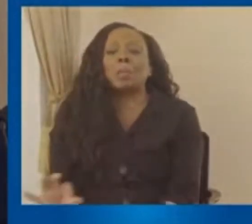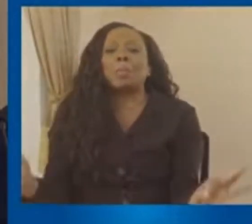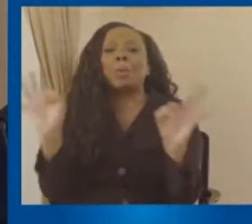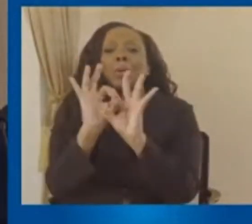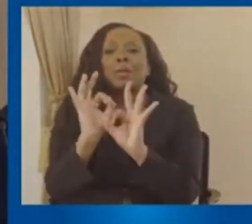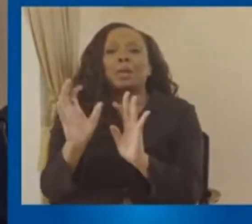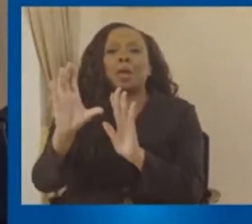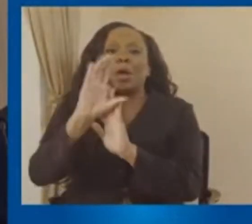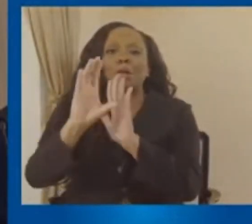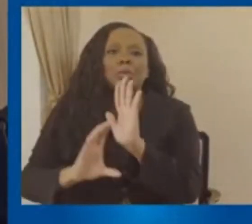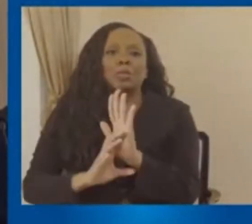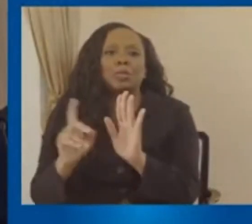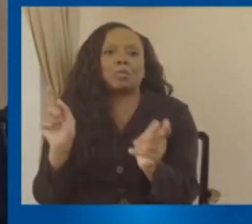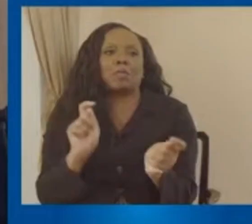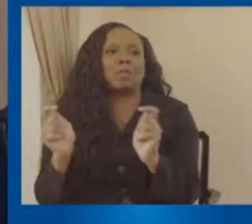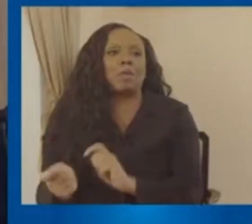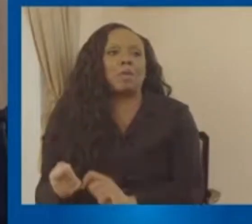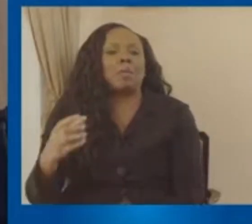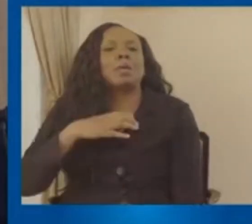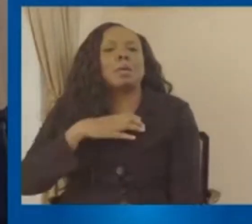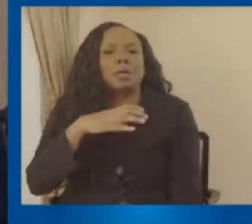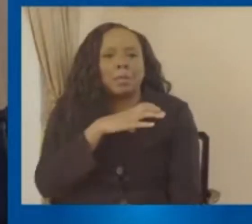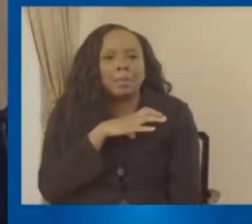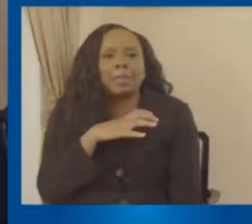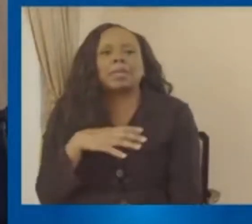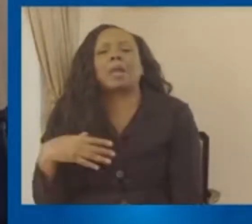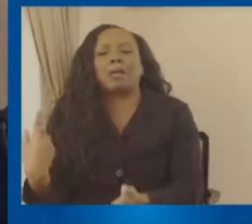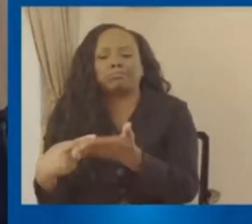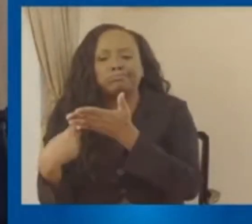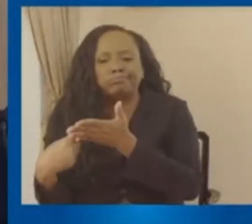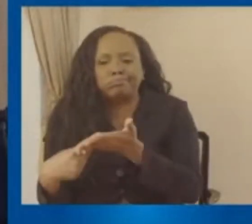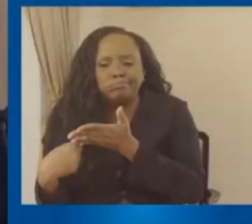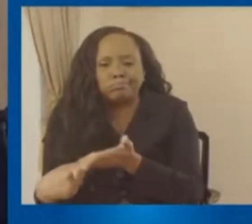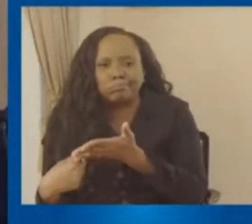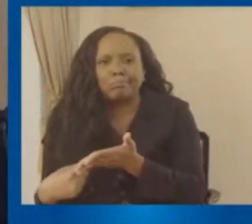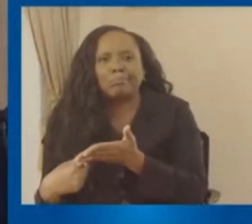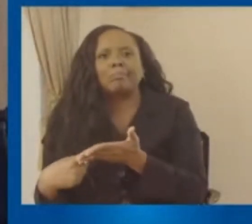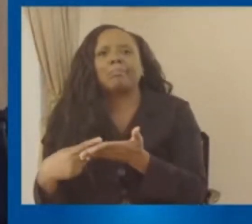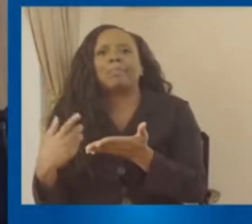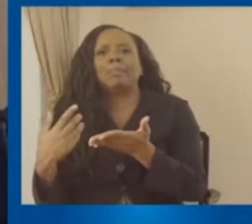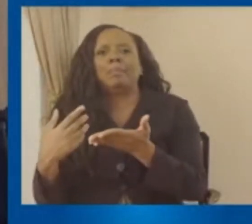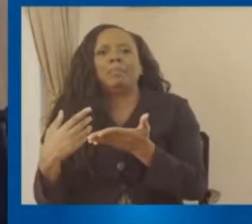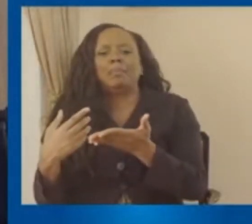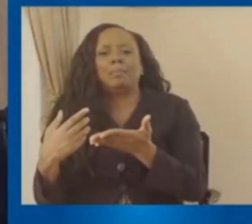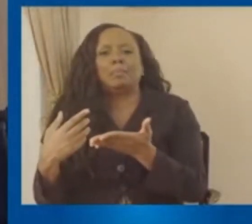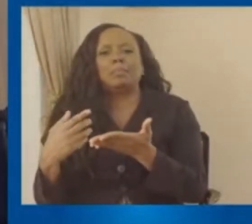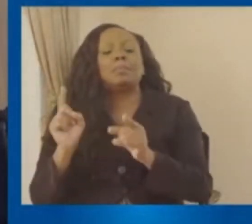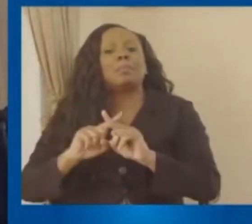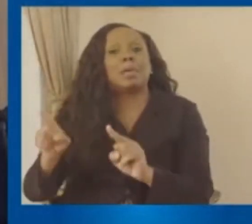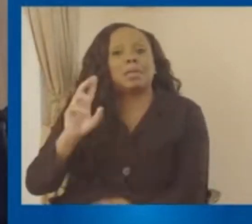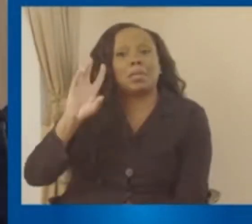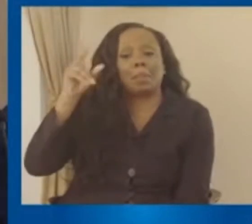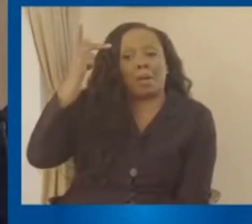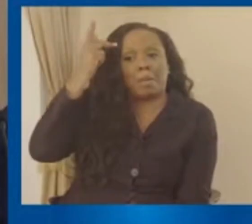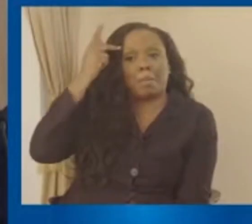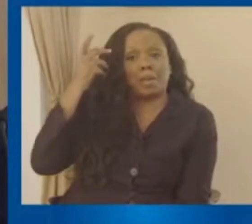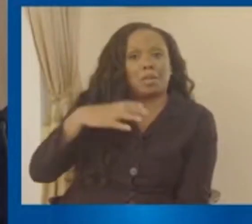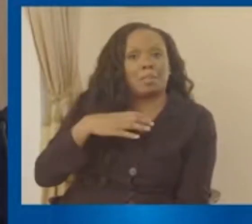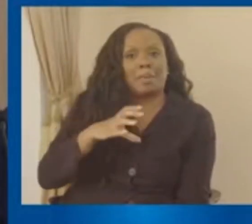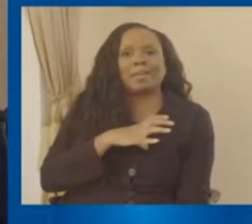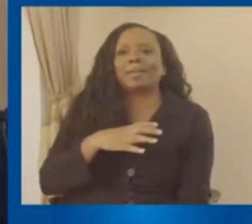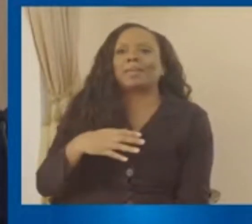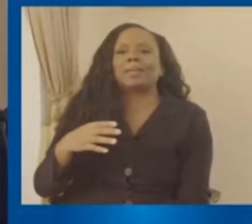Constitutional Reform Commission to do. And while we don't intend to replicate the work, we believe that the